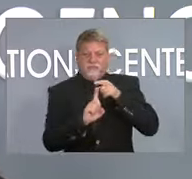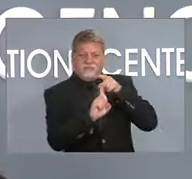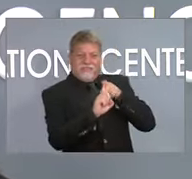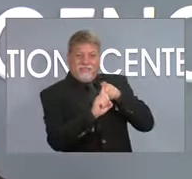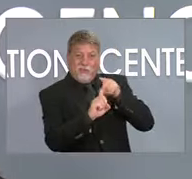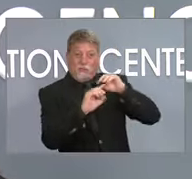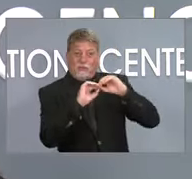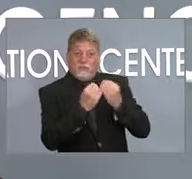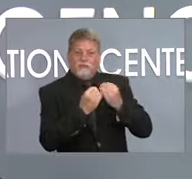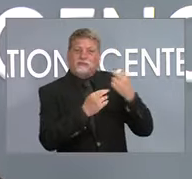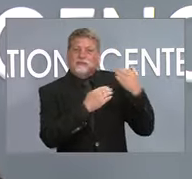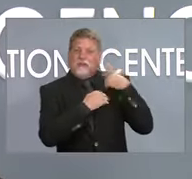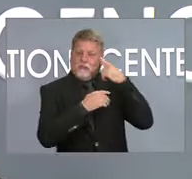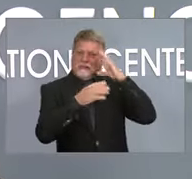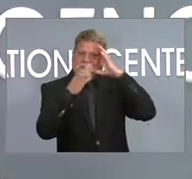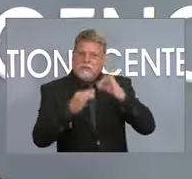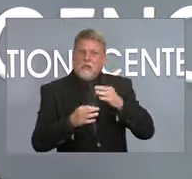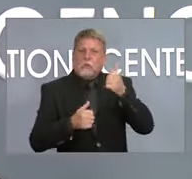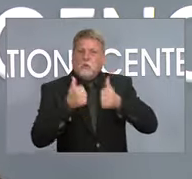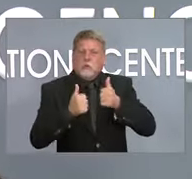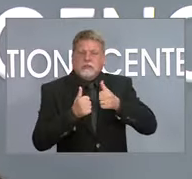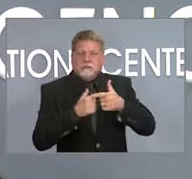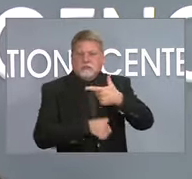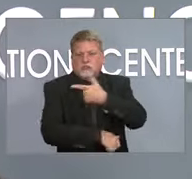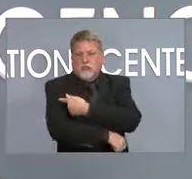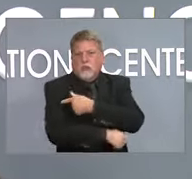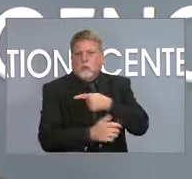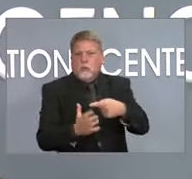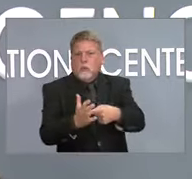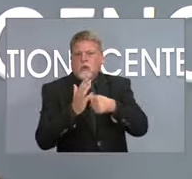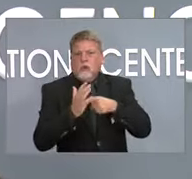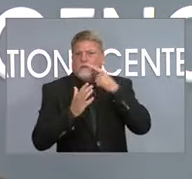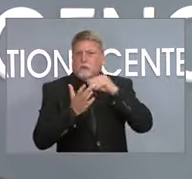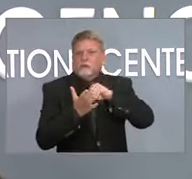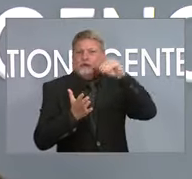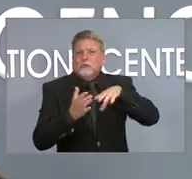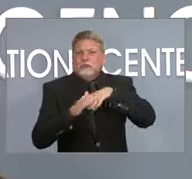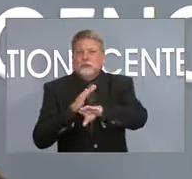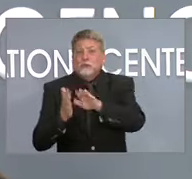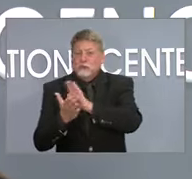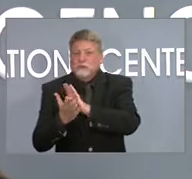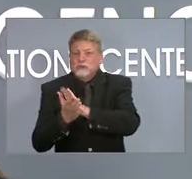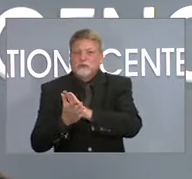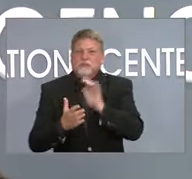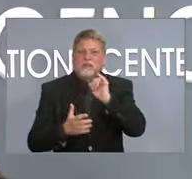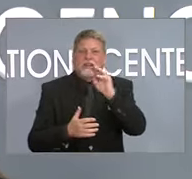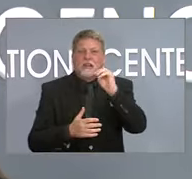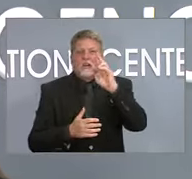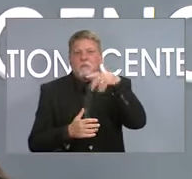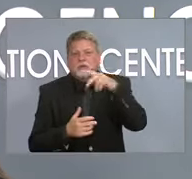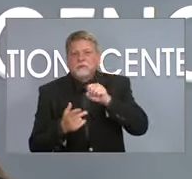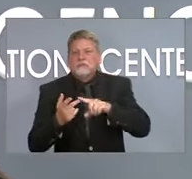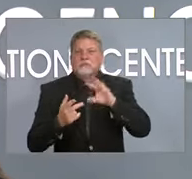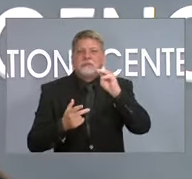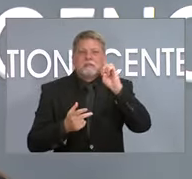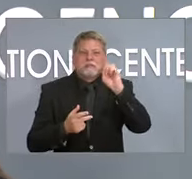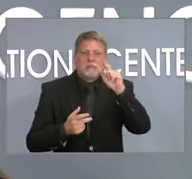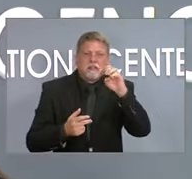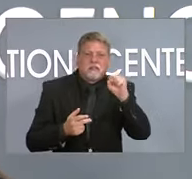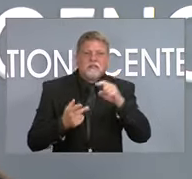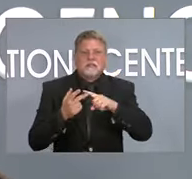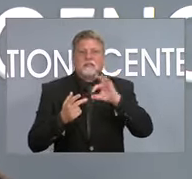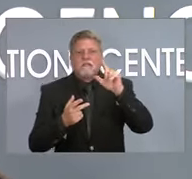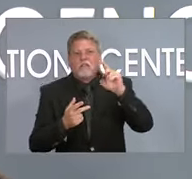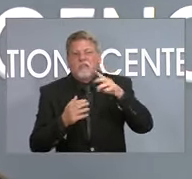still waiting to make sure, you know, I think there are a lot of steps in a process before we would get to that, including seeing these vaccines, you know, be